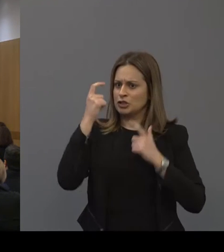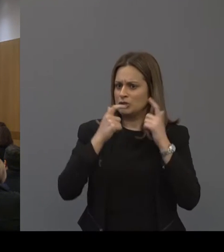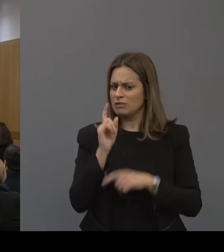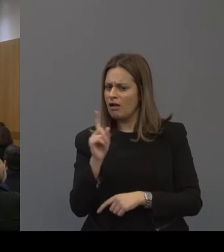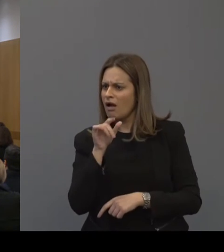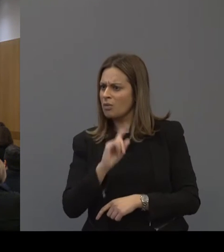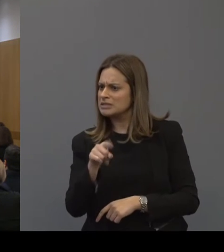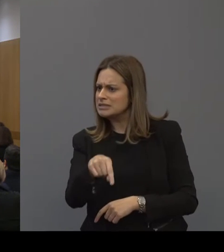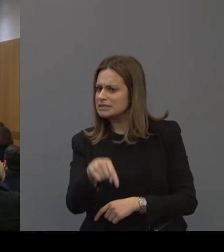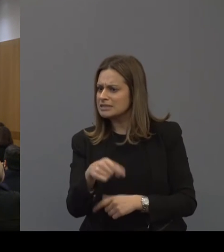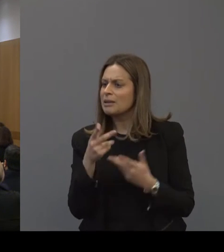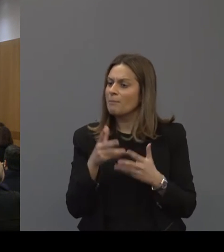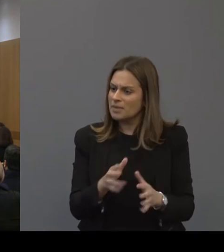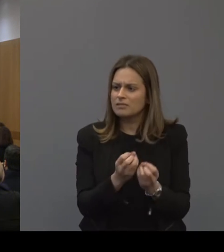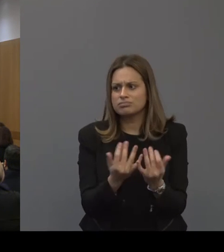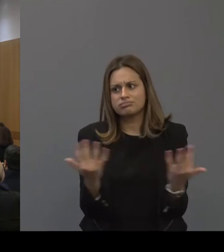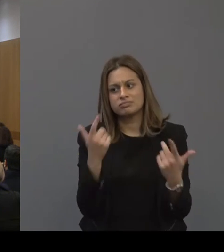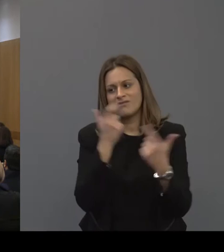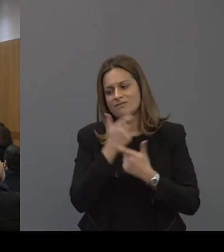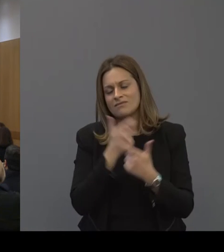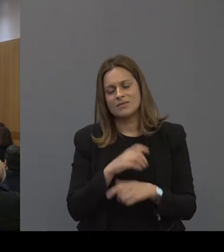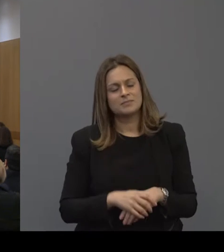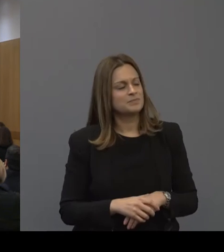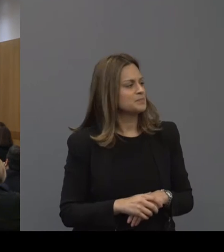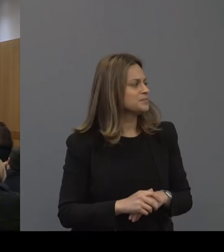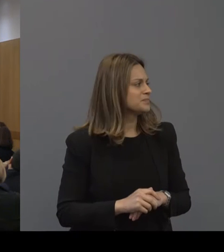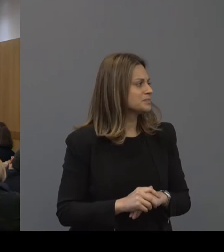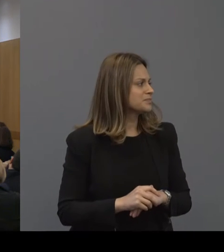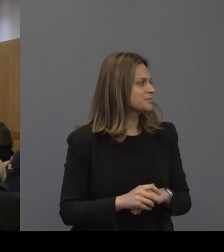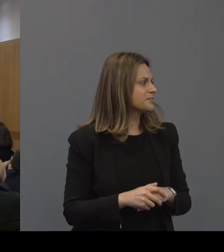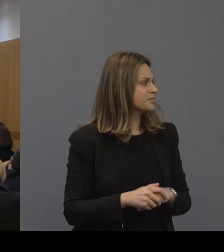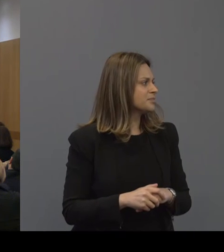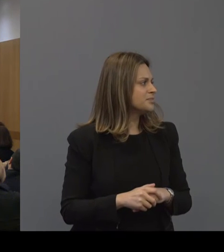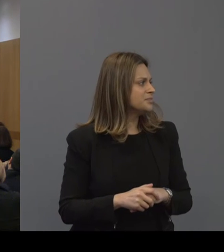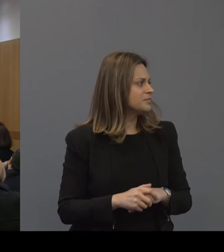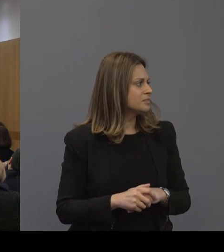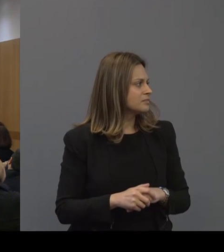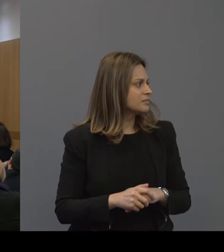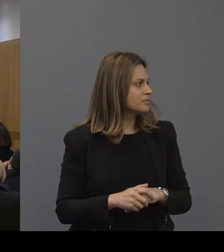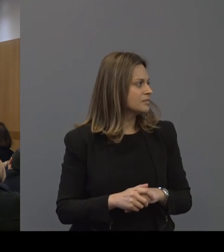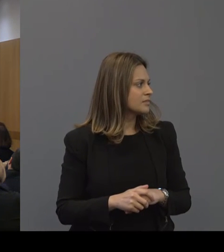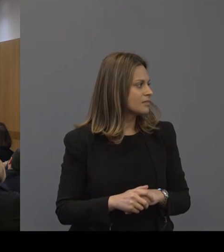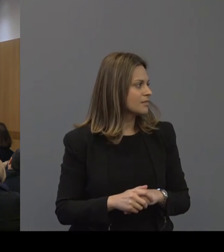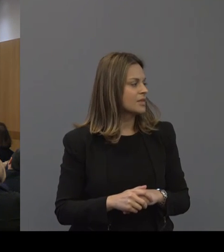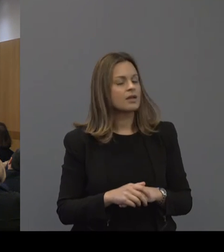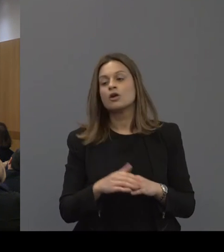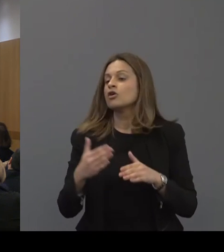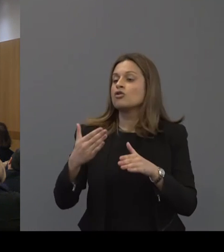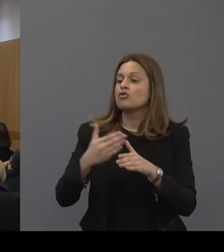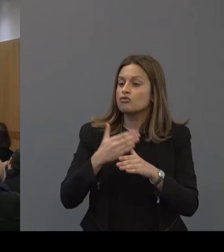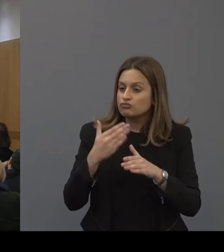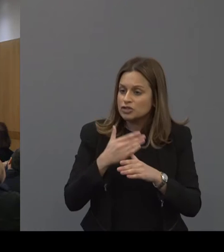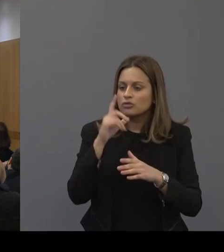and has been lots and lots of fun to use. So the original